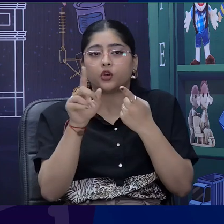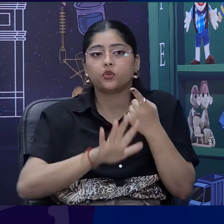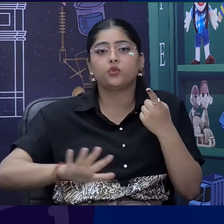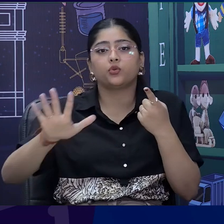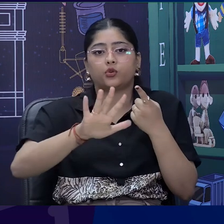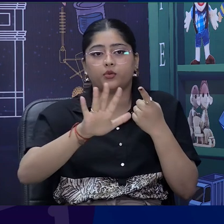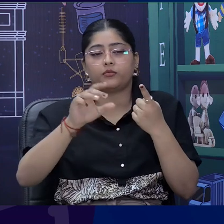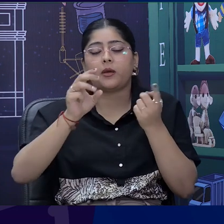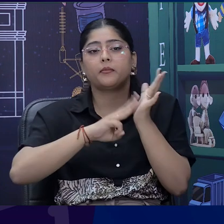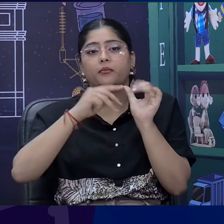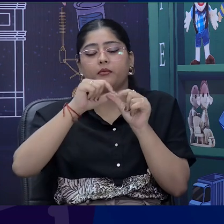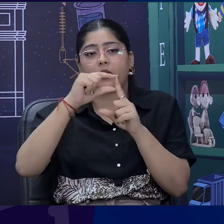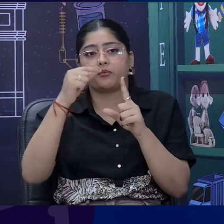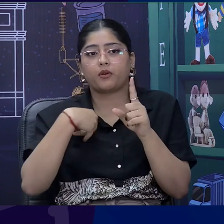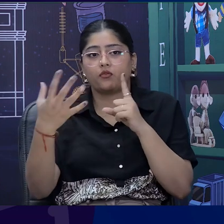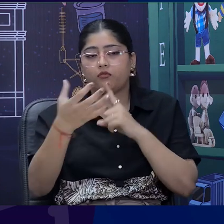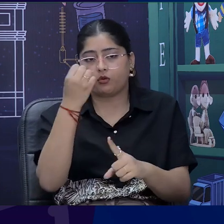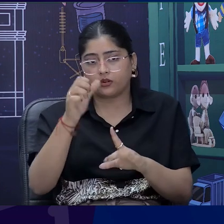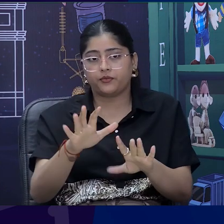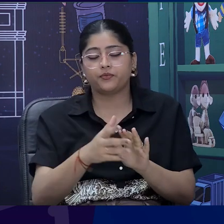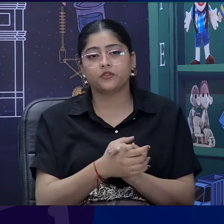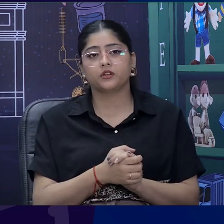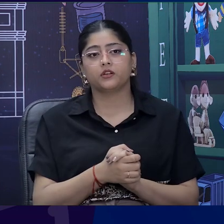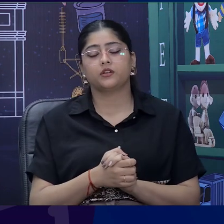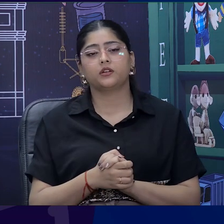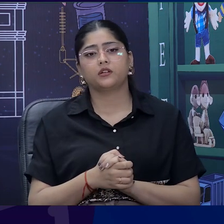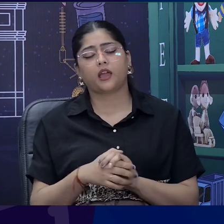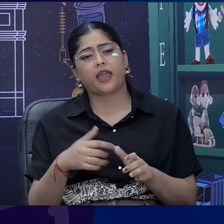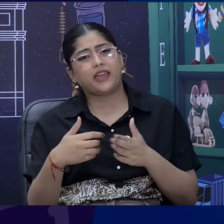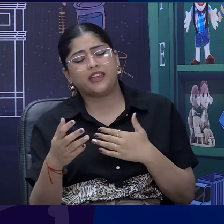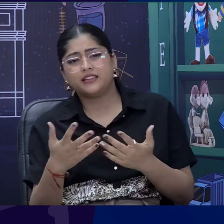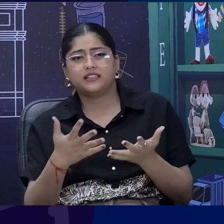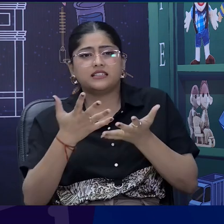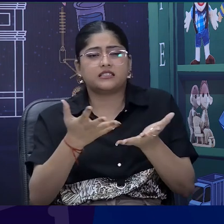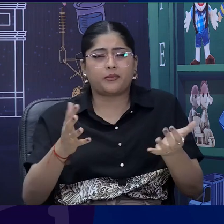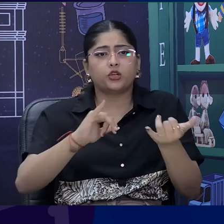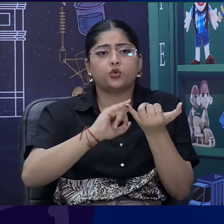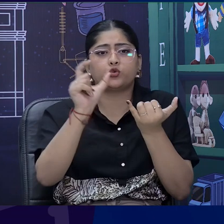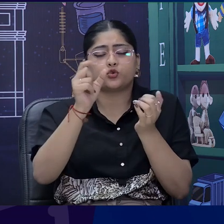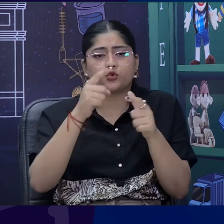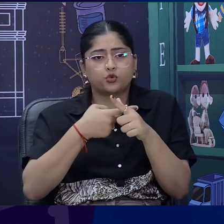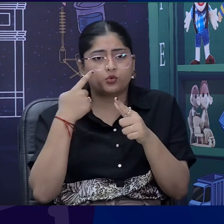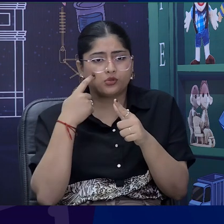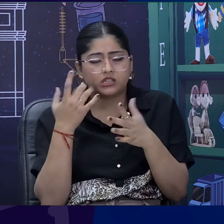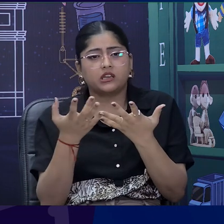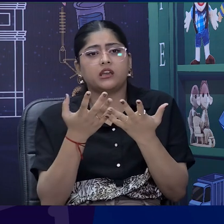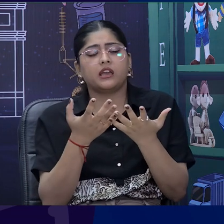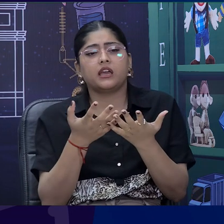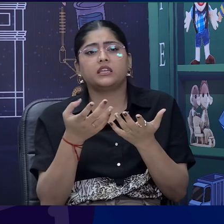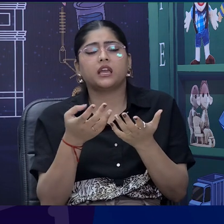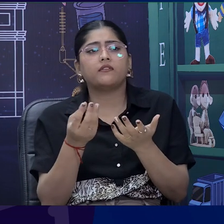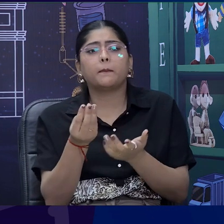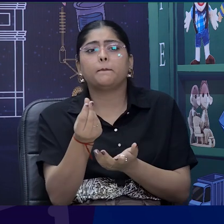broader countries and we can make it tactile by putting Suji on it by putting Saad on it for children who are having